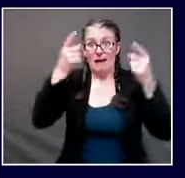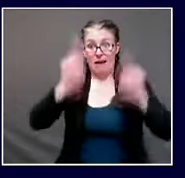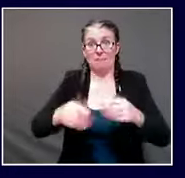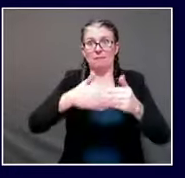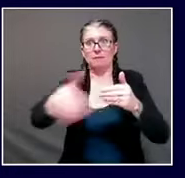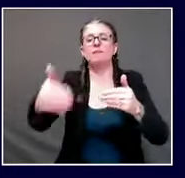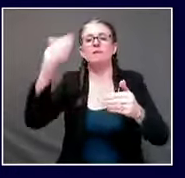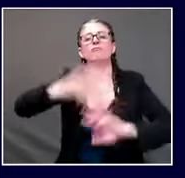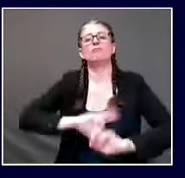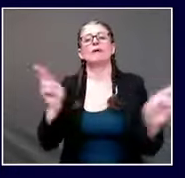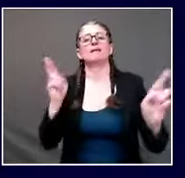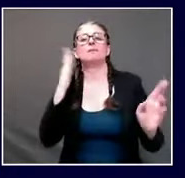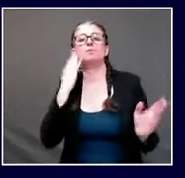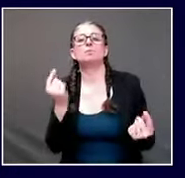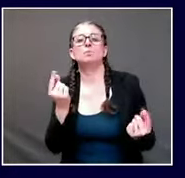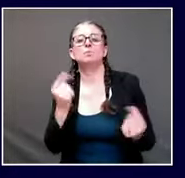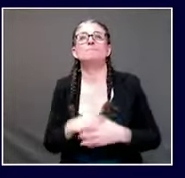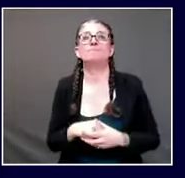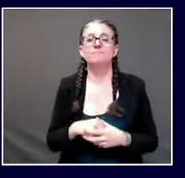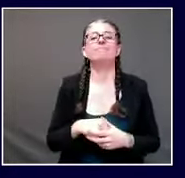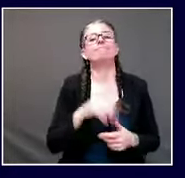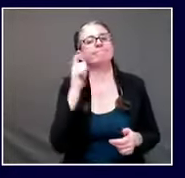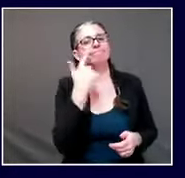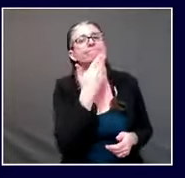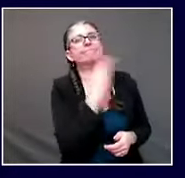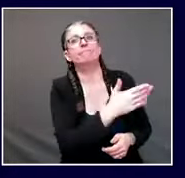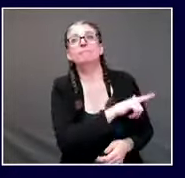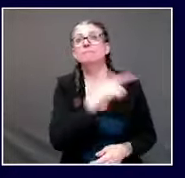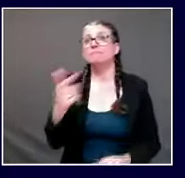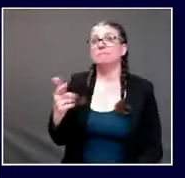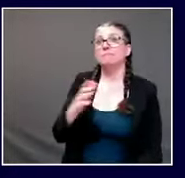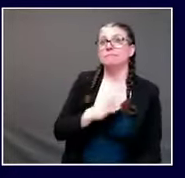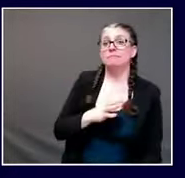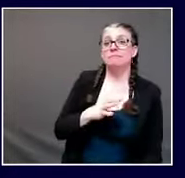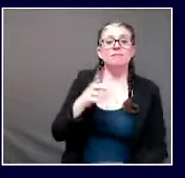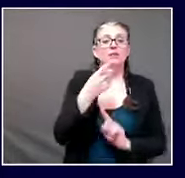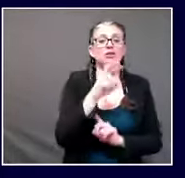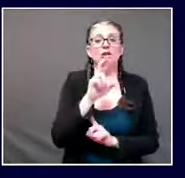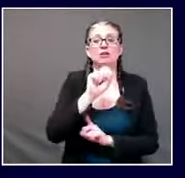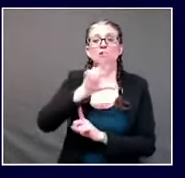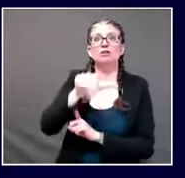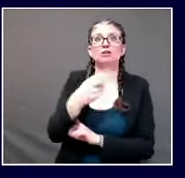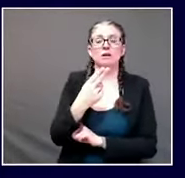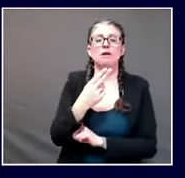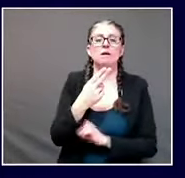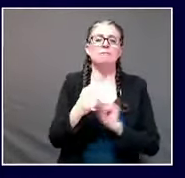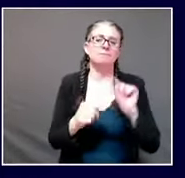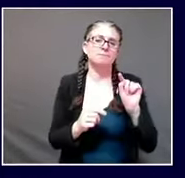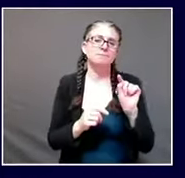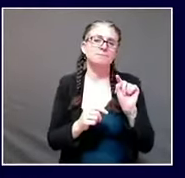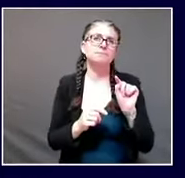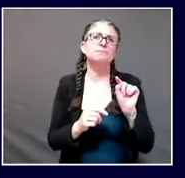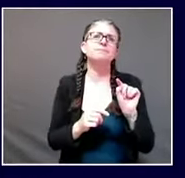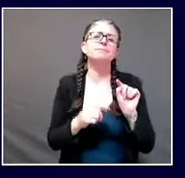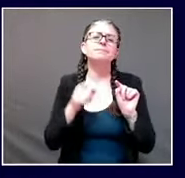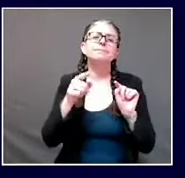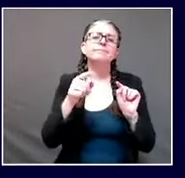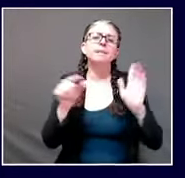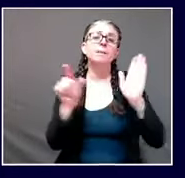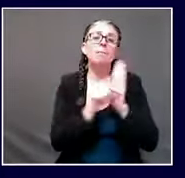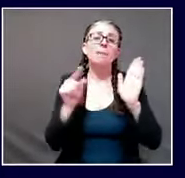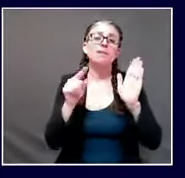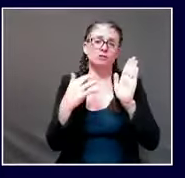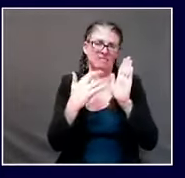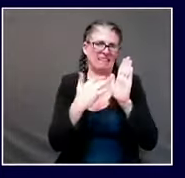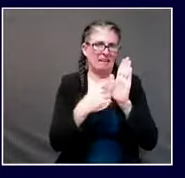um my question for you um is about a study that the uscdc um just released